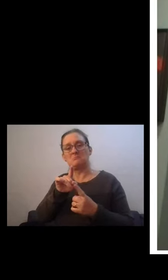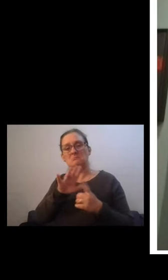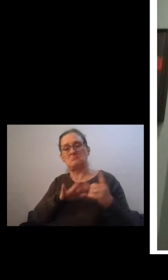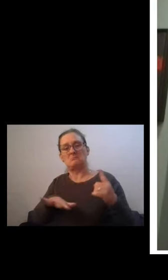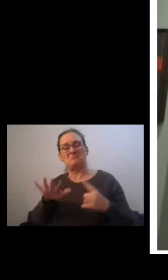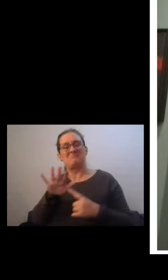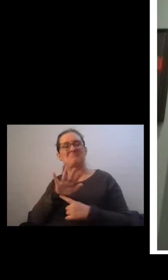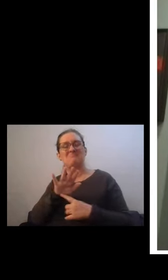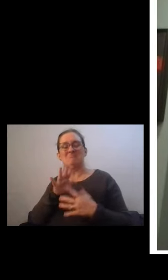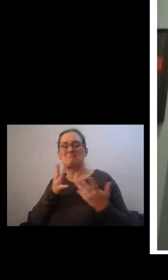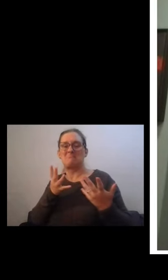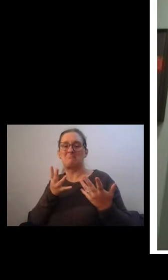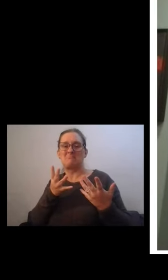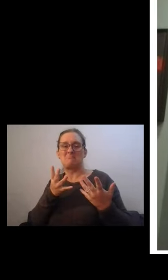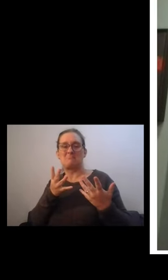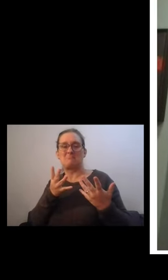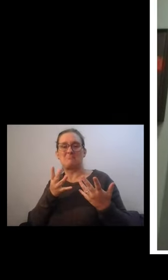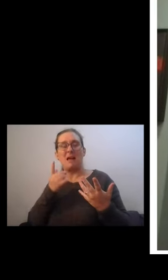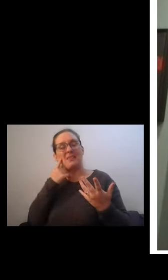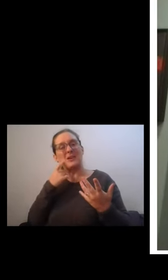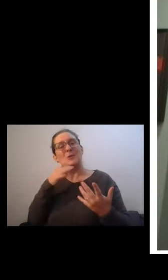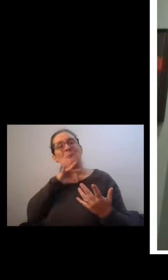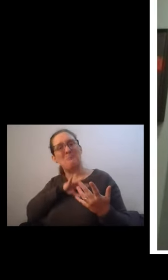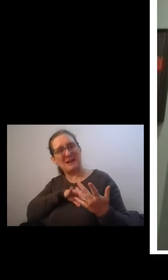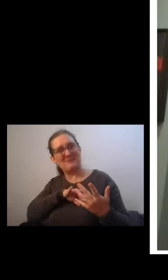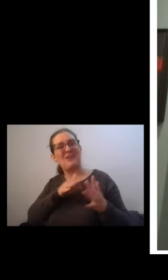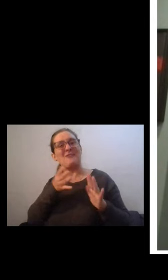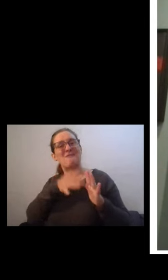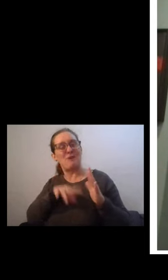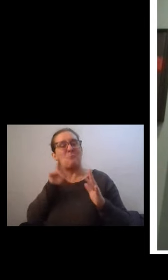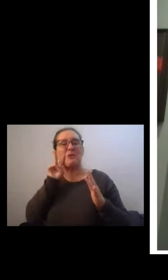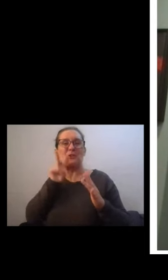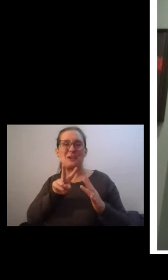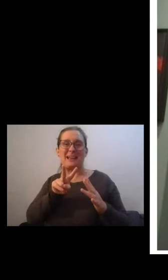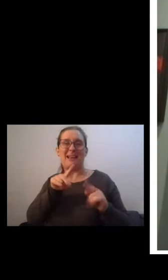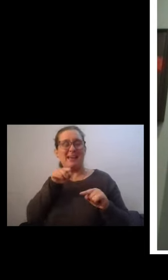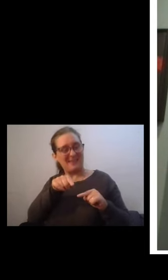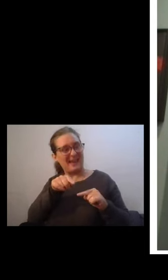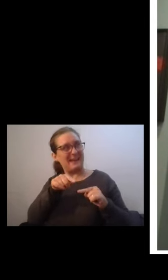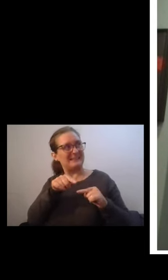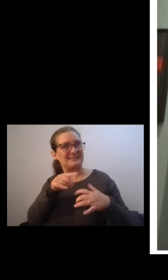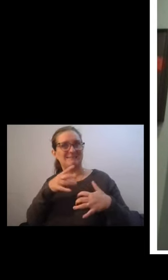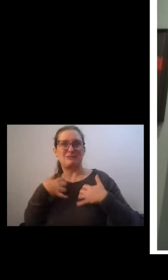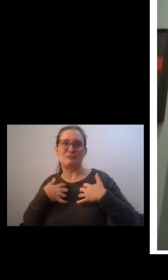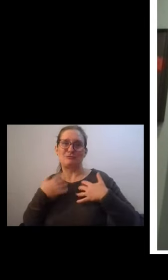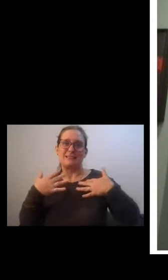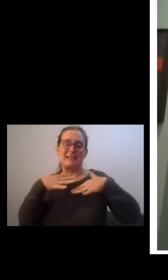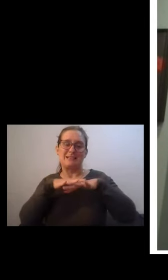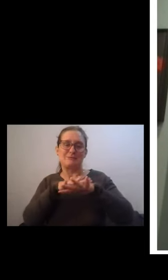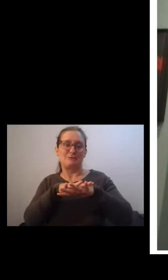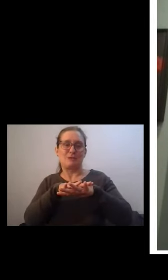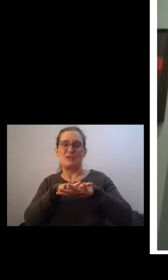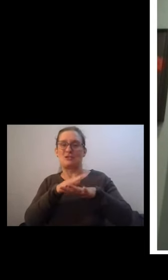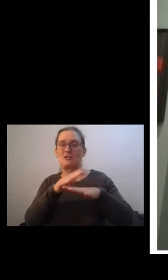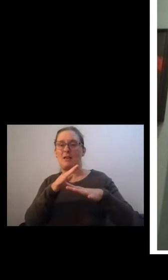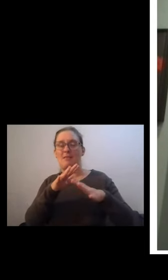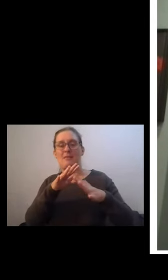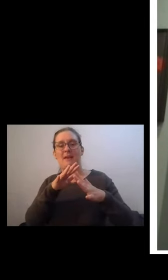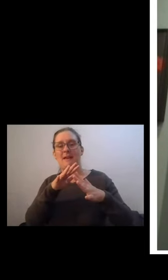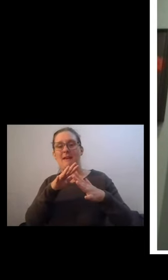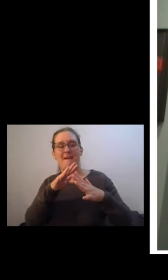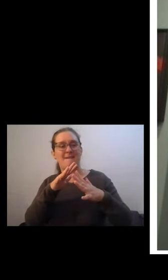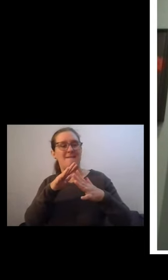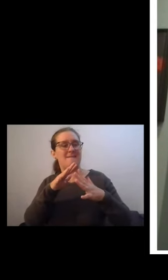you would benefit just by looking at that very interesting integration into a framework that talks about human